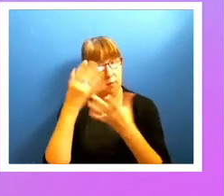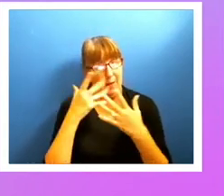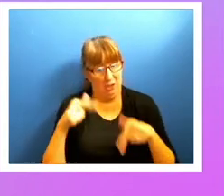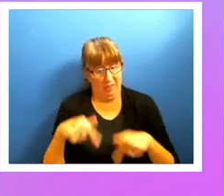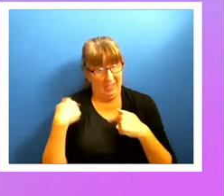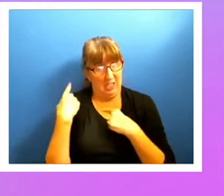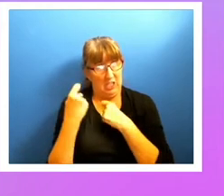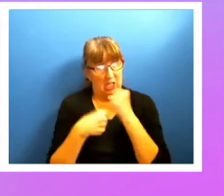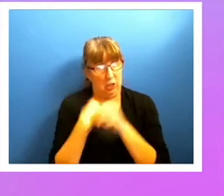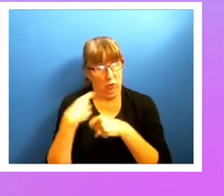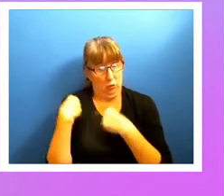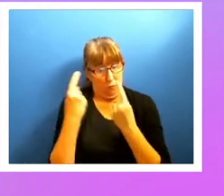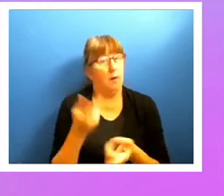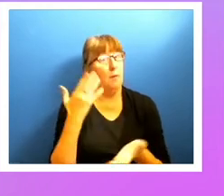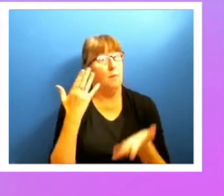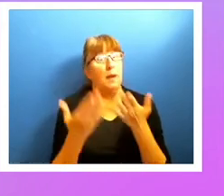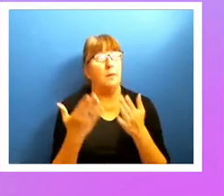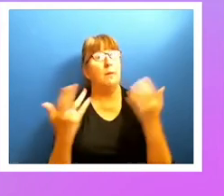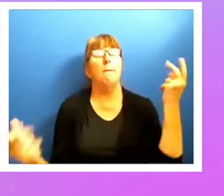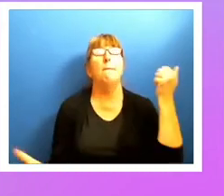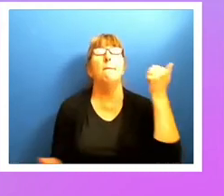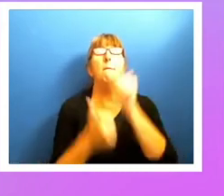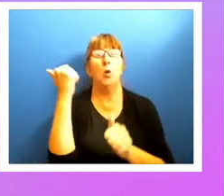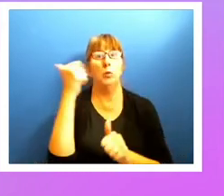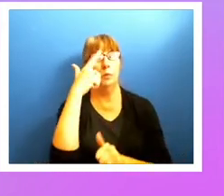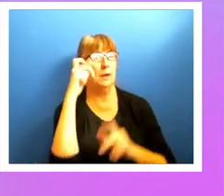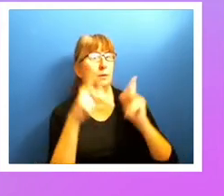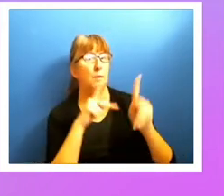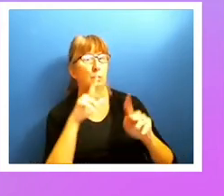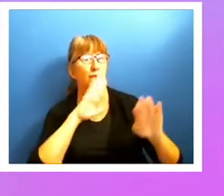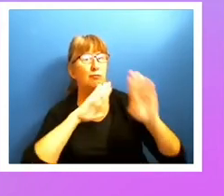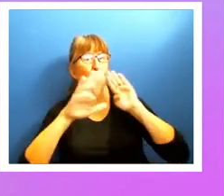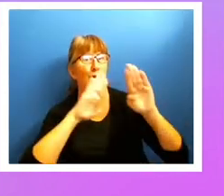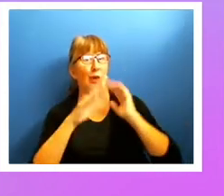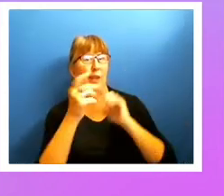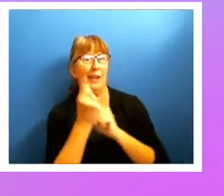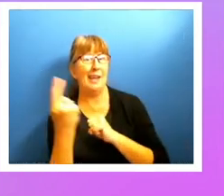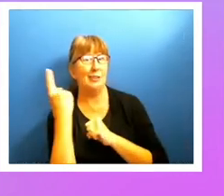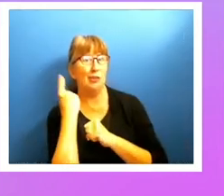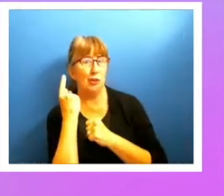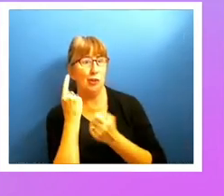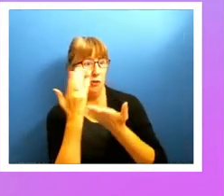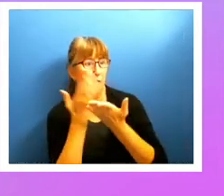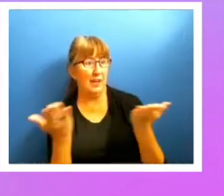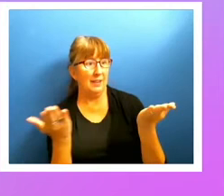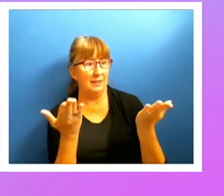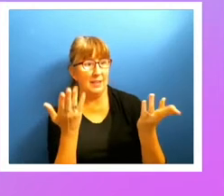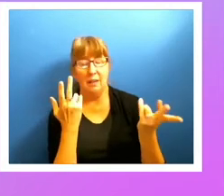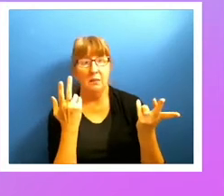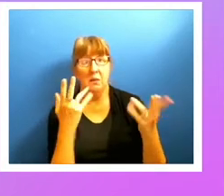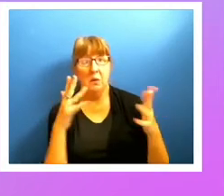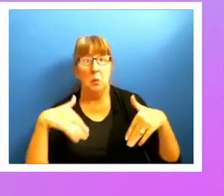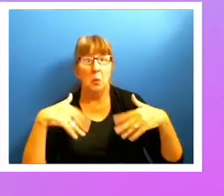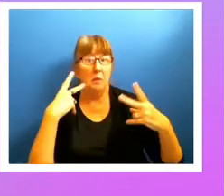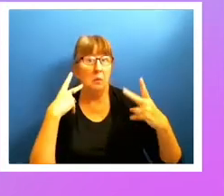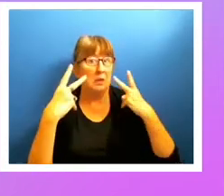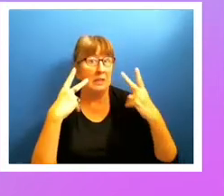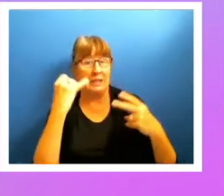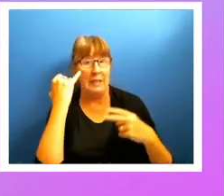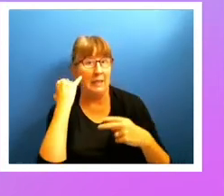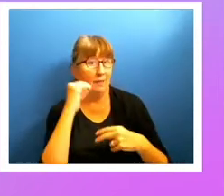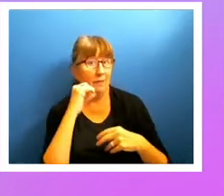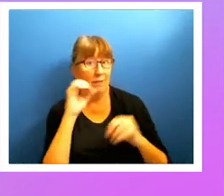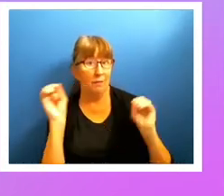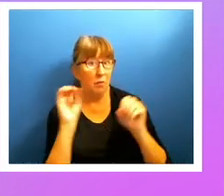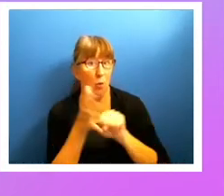probably some pent-up frustration last year, things that were illustrated that we maybe wouldn't have seen without the COVID lockdowns, as